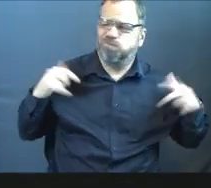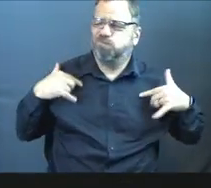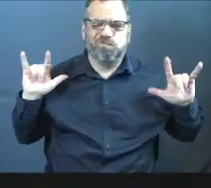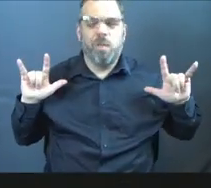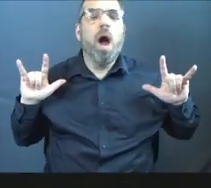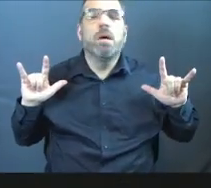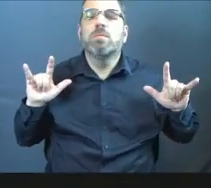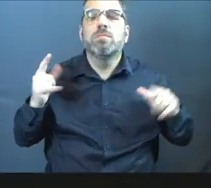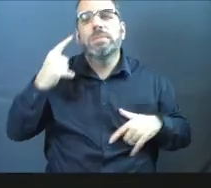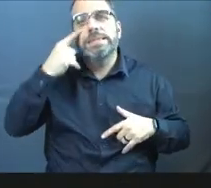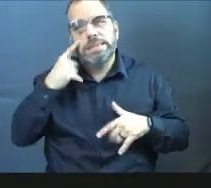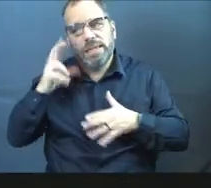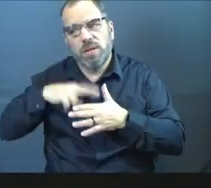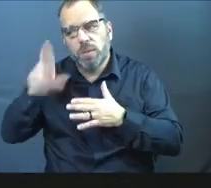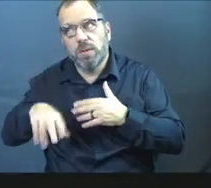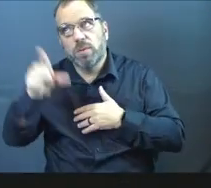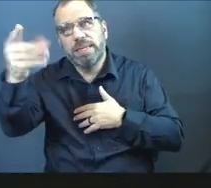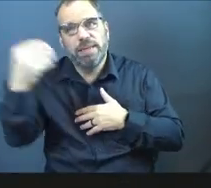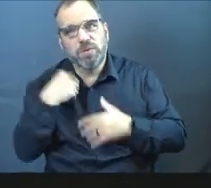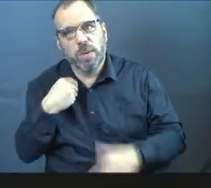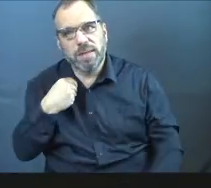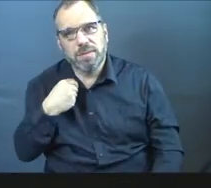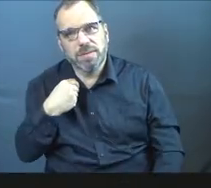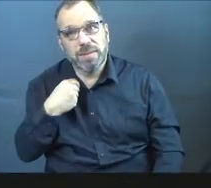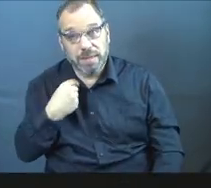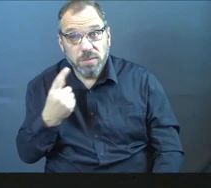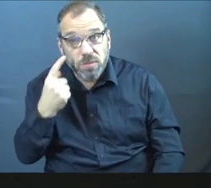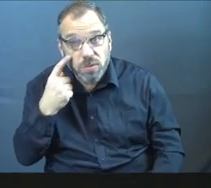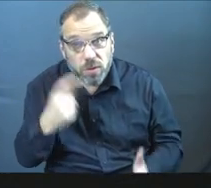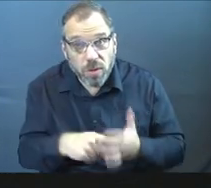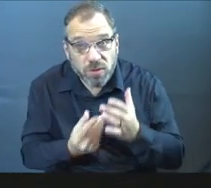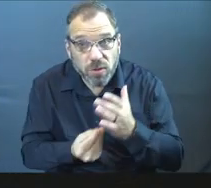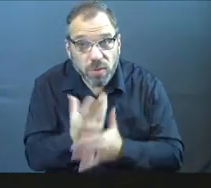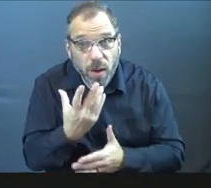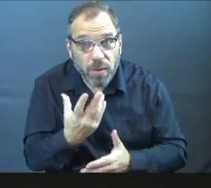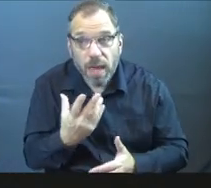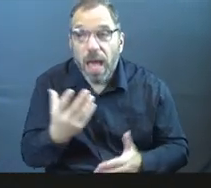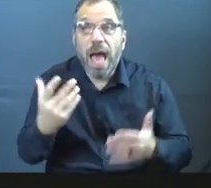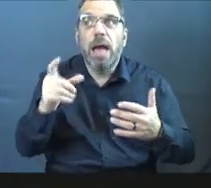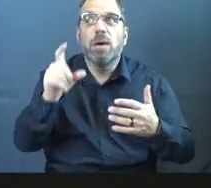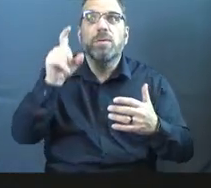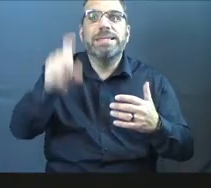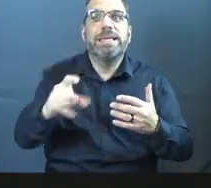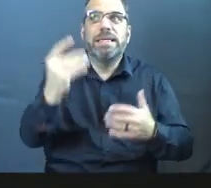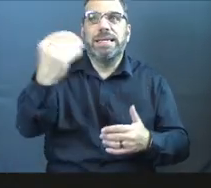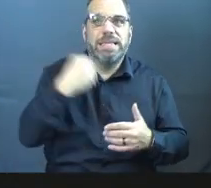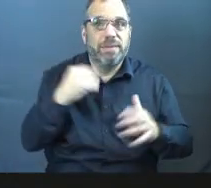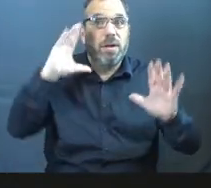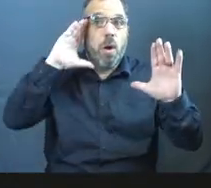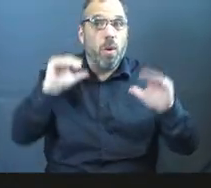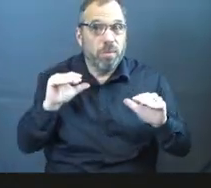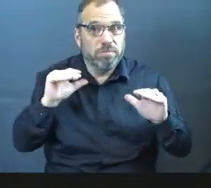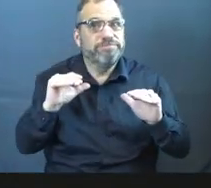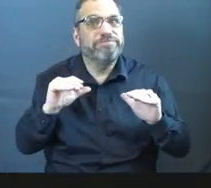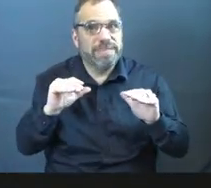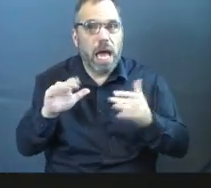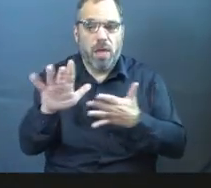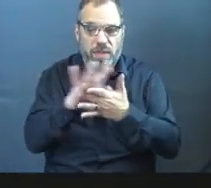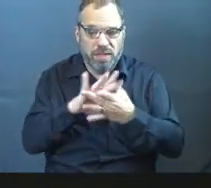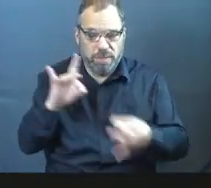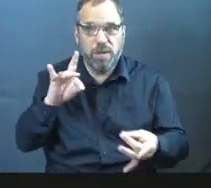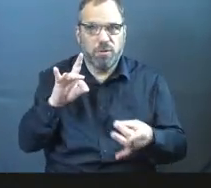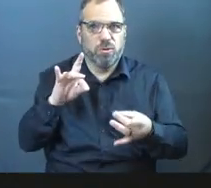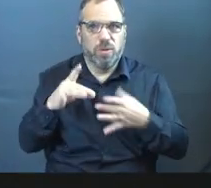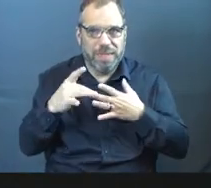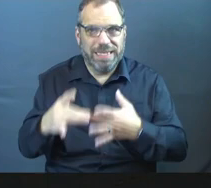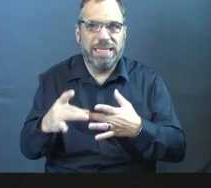we see the results and the plans that God has for us. We see the growth that he offers for us. We, we get what we needed and what we hoped for. The spiritual